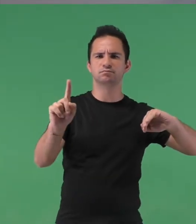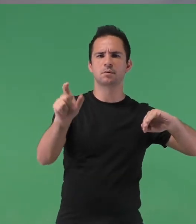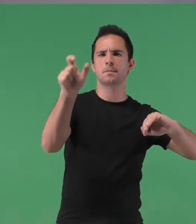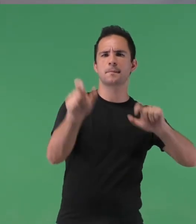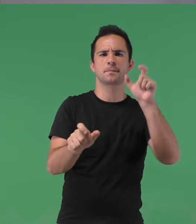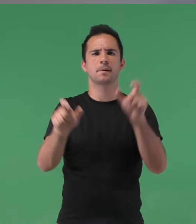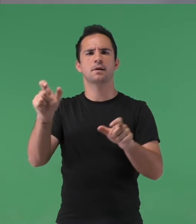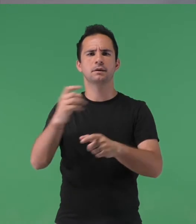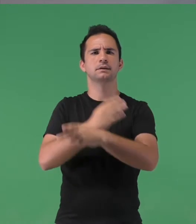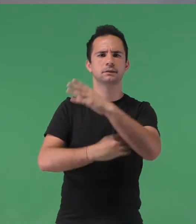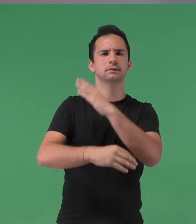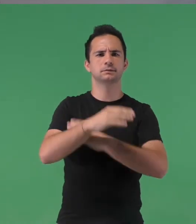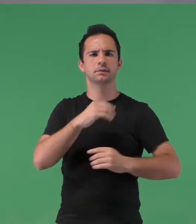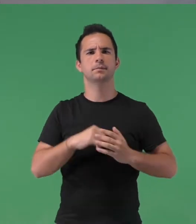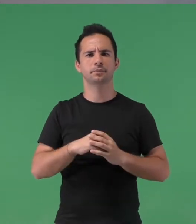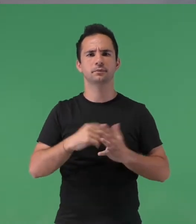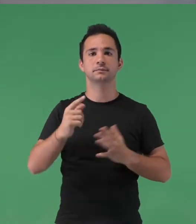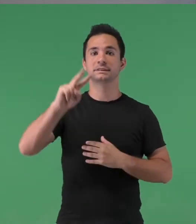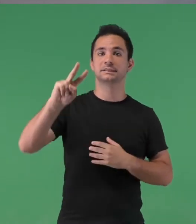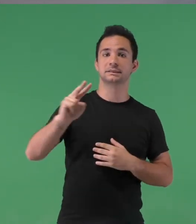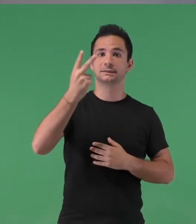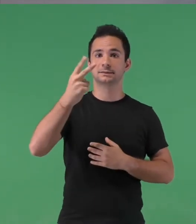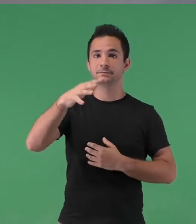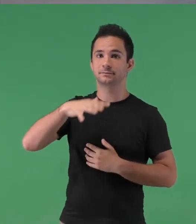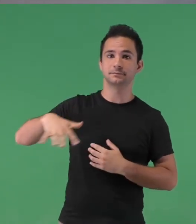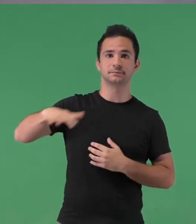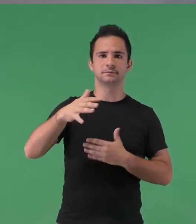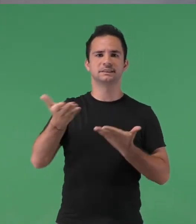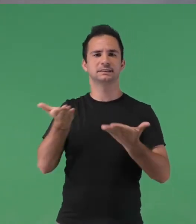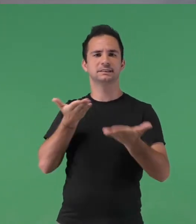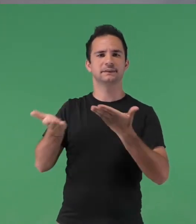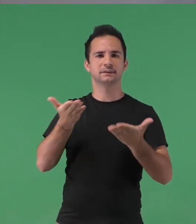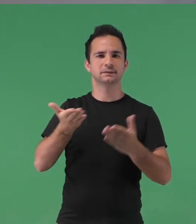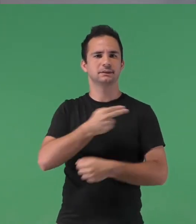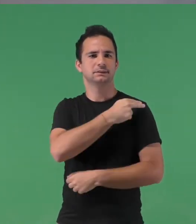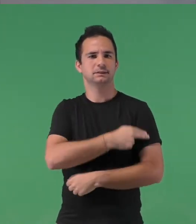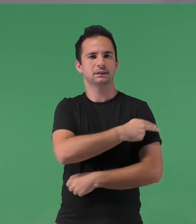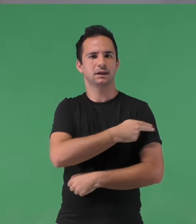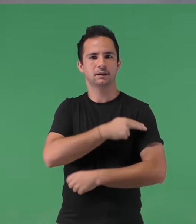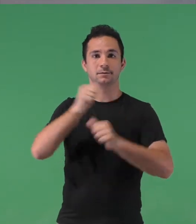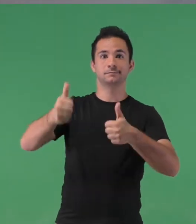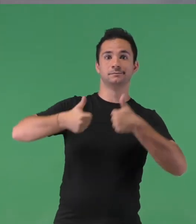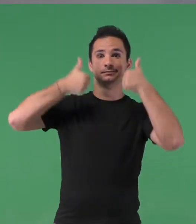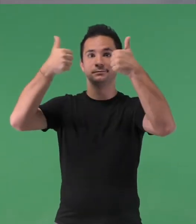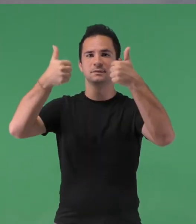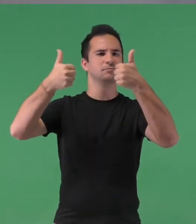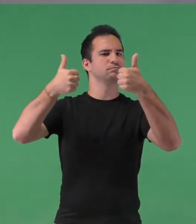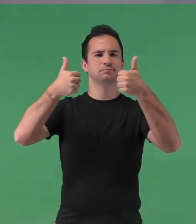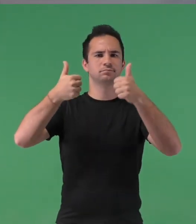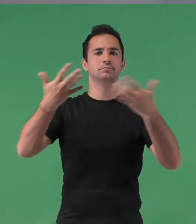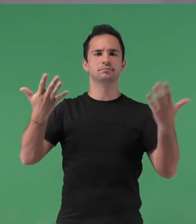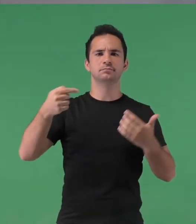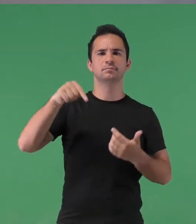insufficient healthcare services in our country. And third problem, the labour isolation of people with disabilities due to the difficulties